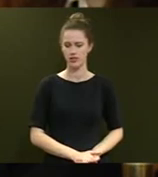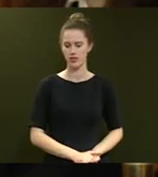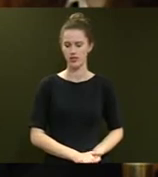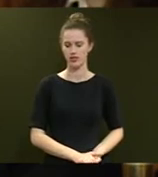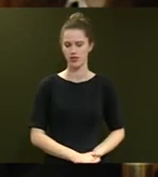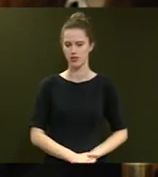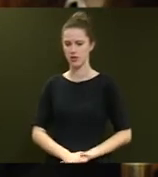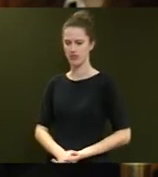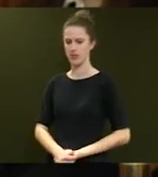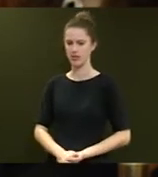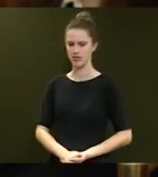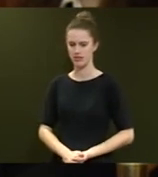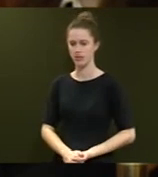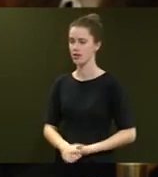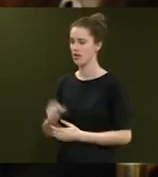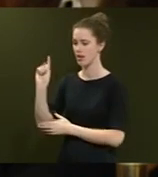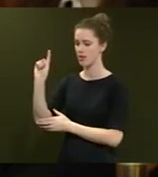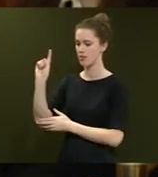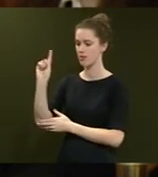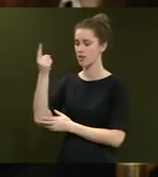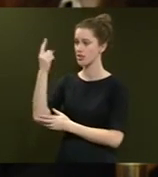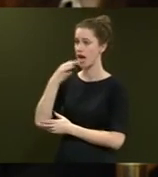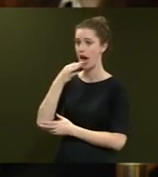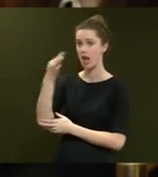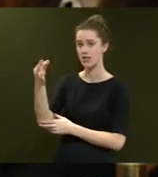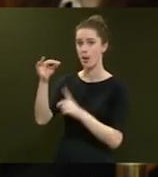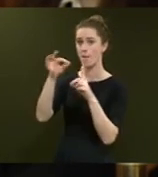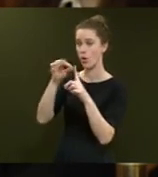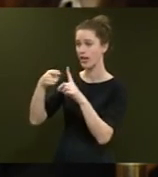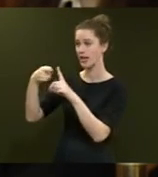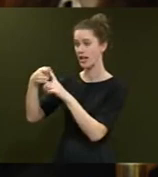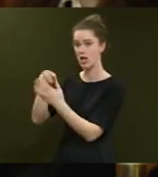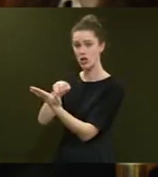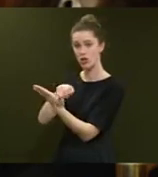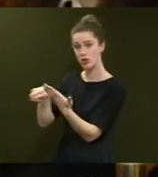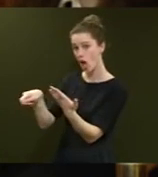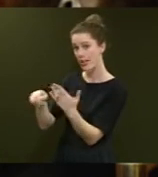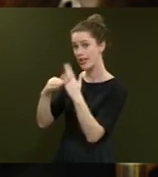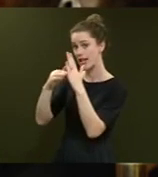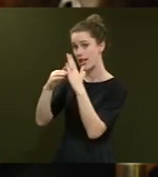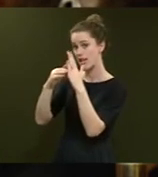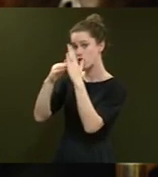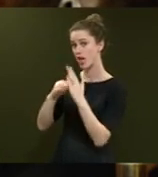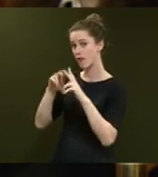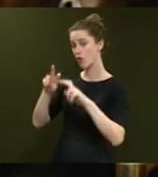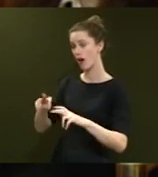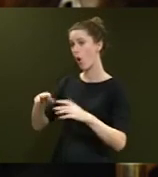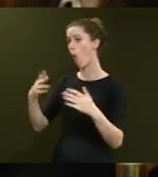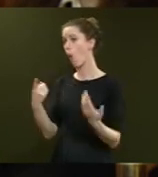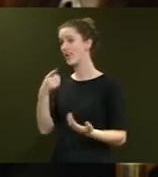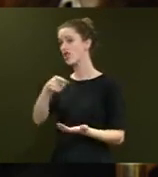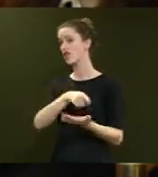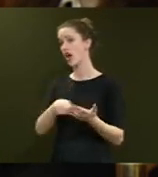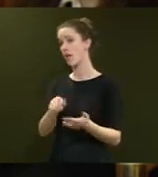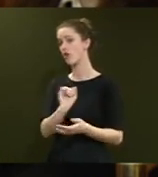Did the Minister ask Pauline Kingy to resign as Chair of the Inquiry or did she resign voluntarily?